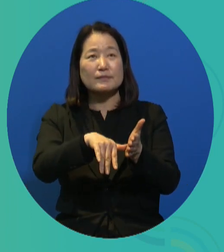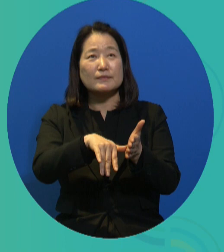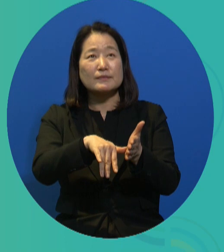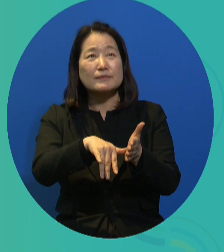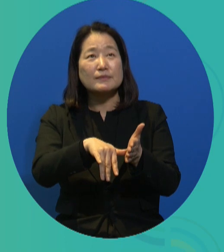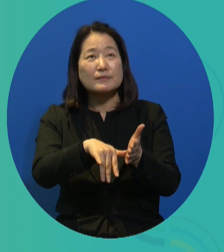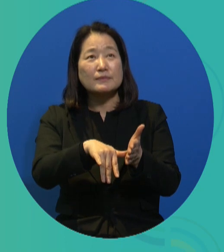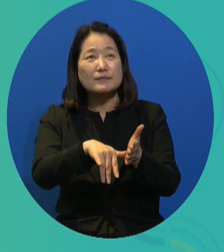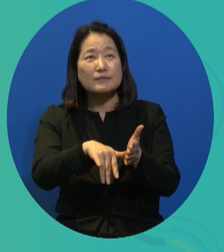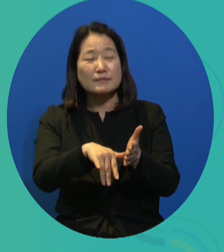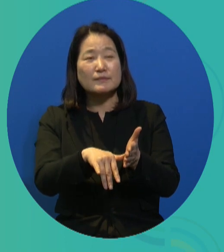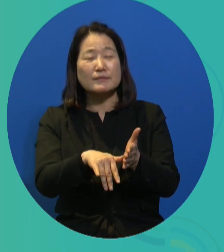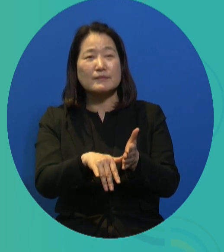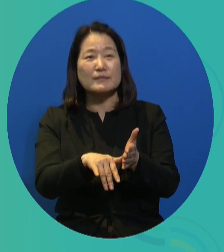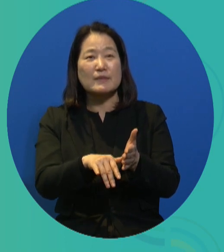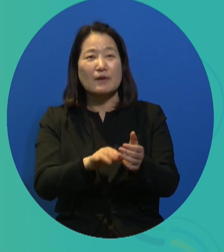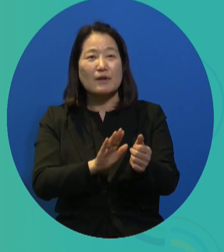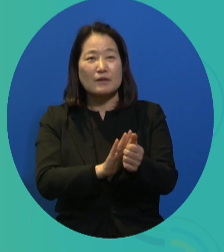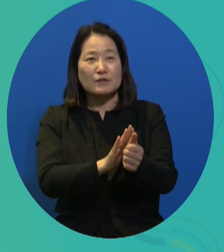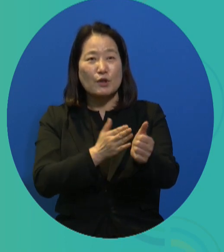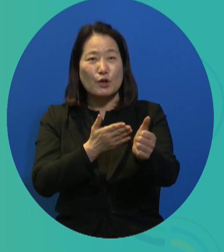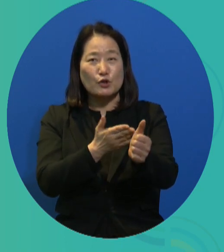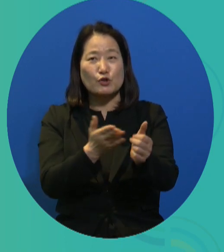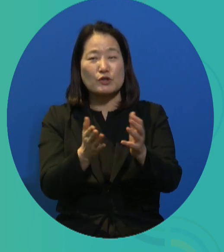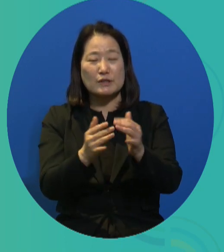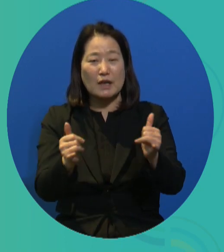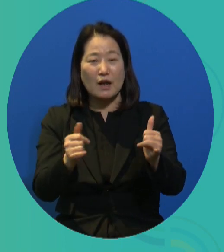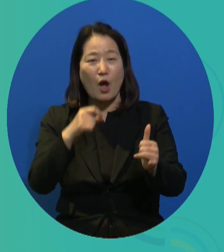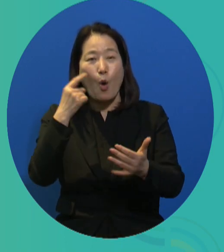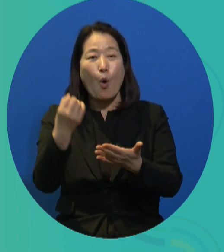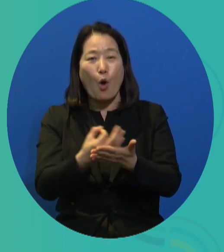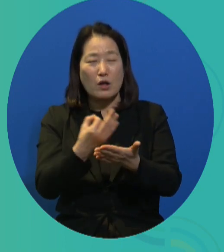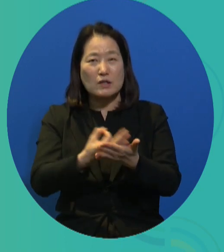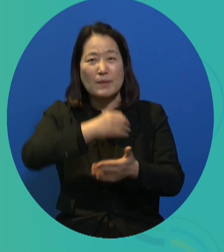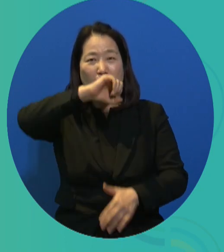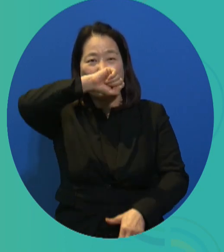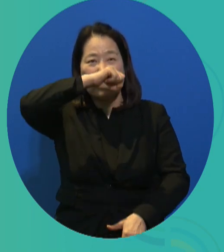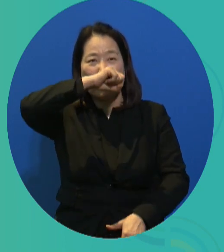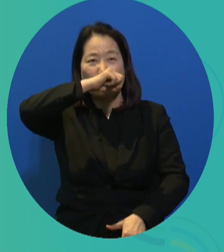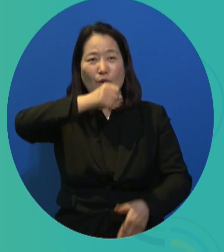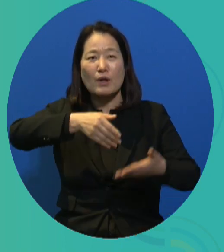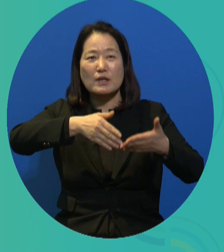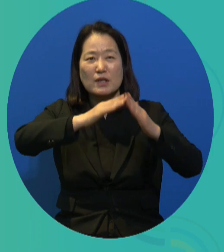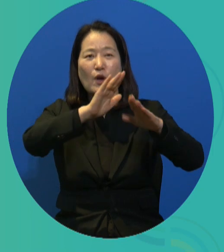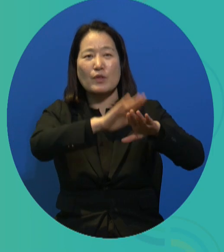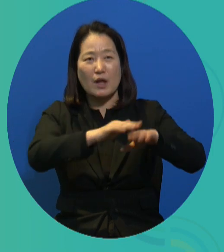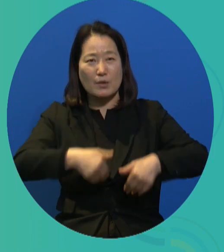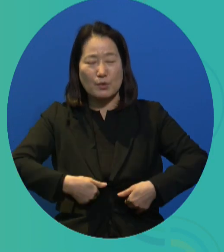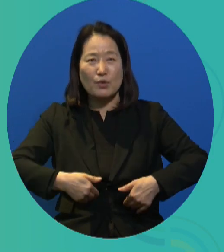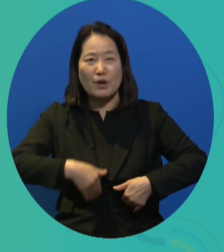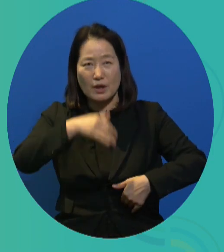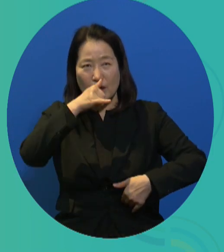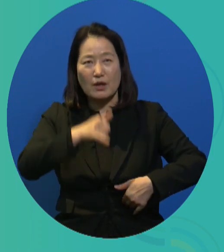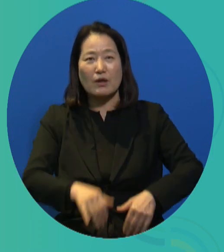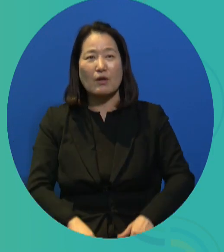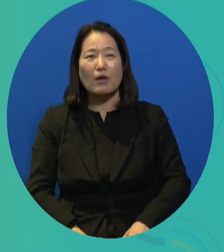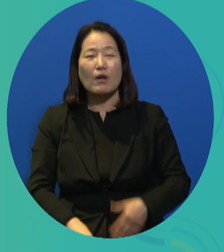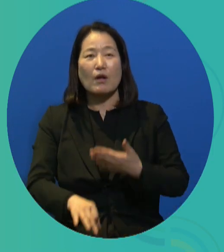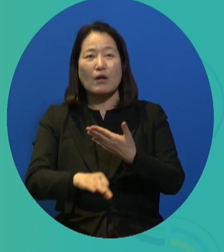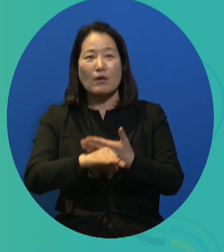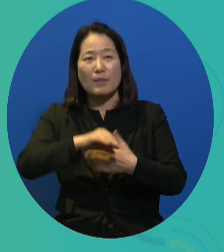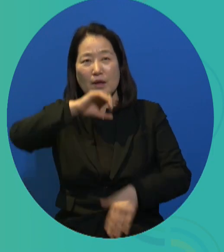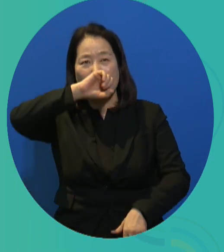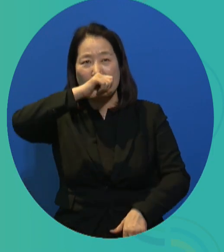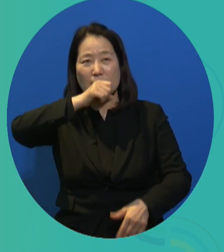that at least one person supporting a person, two, four, five severely disabled persons should be